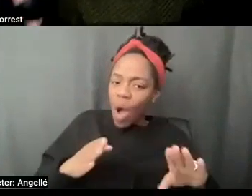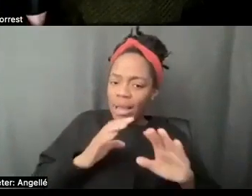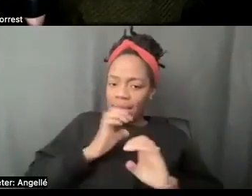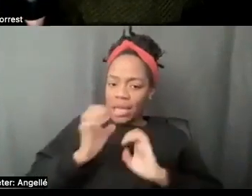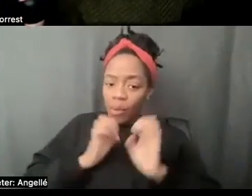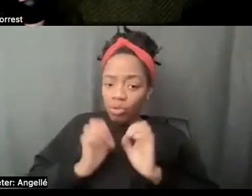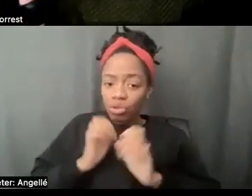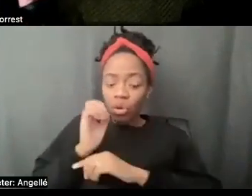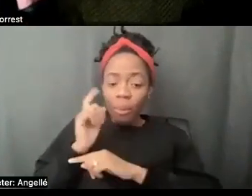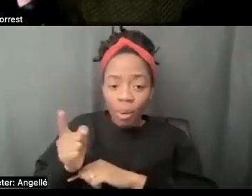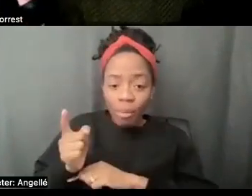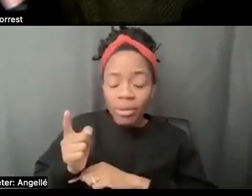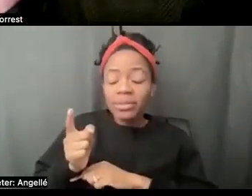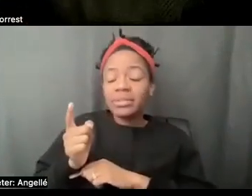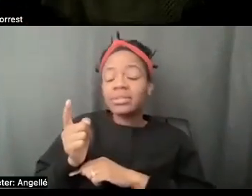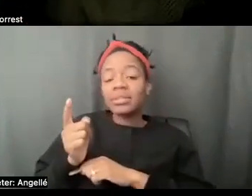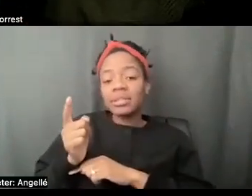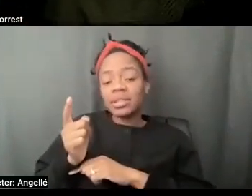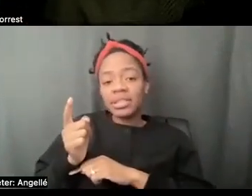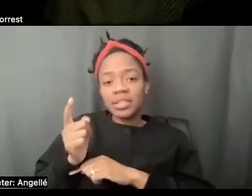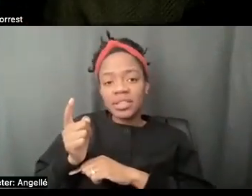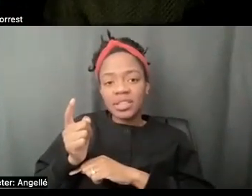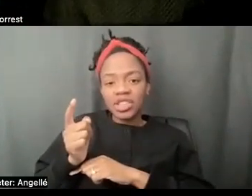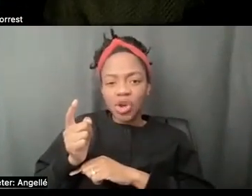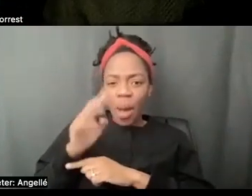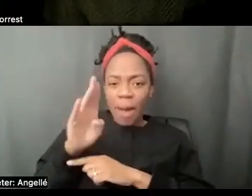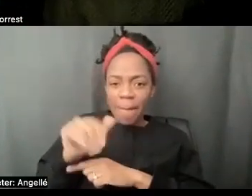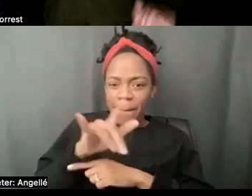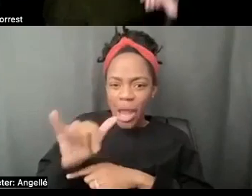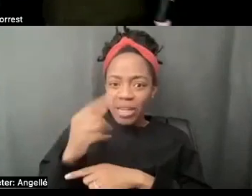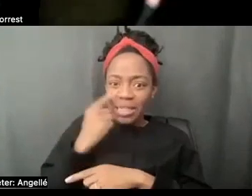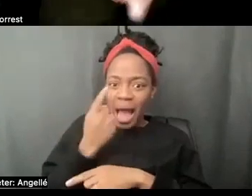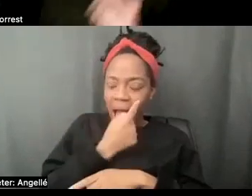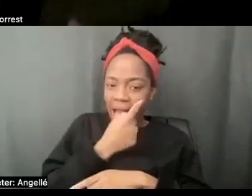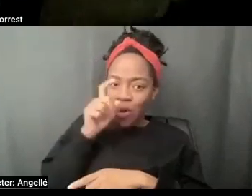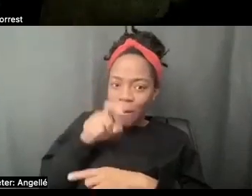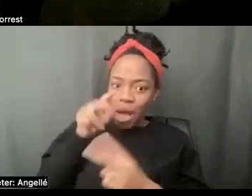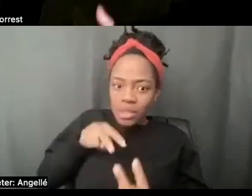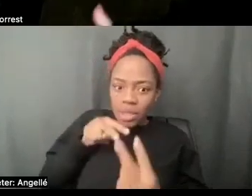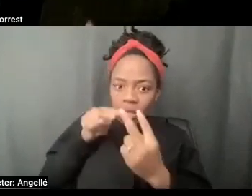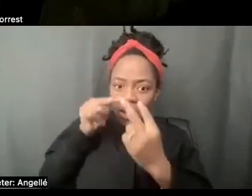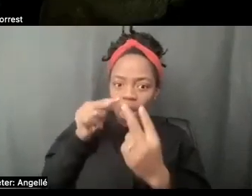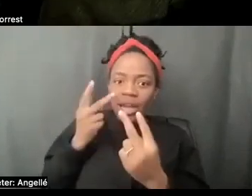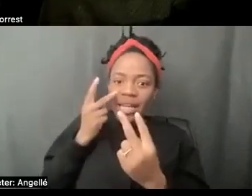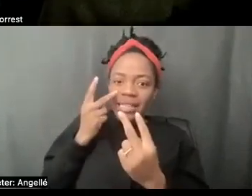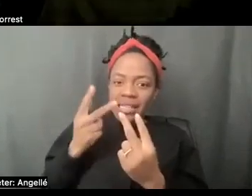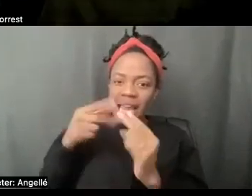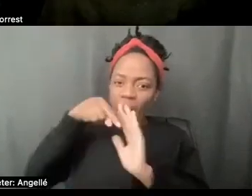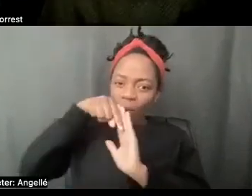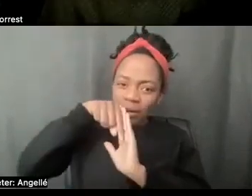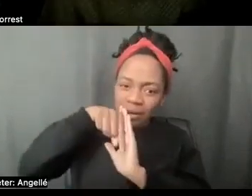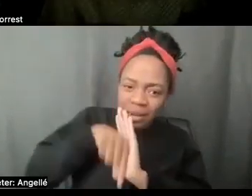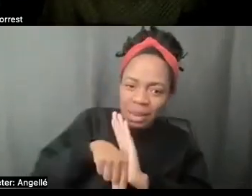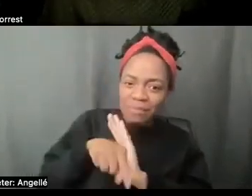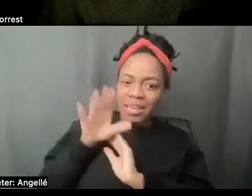like, you can't not look into Barry's eyes and, and see like the depth, right? And the experience and